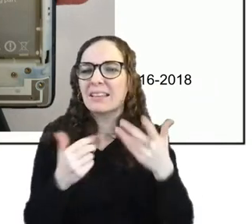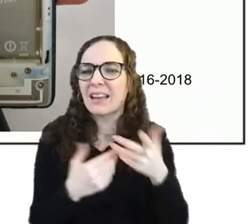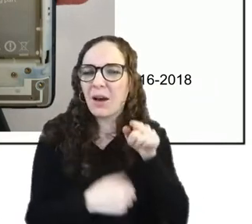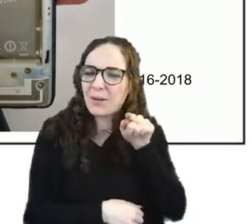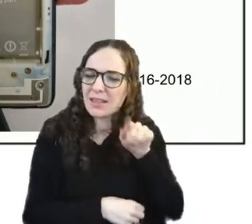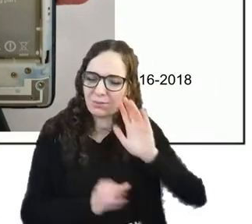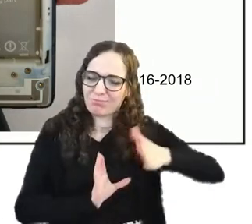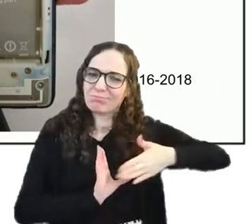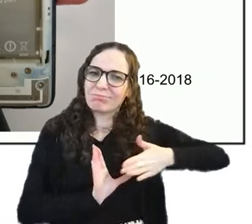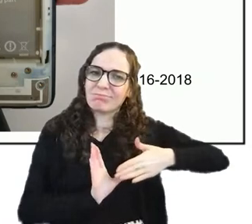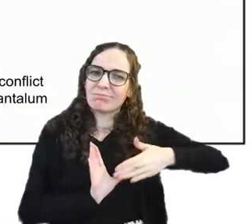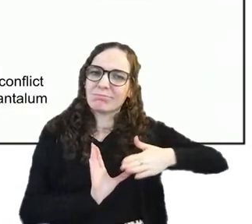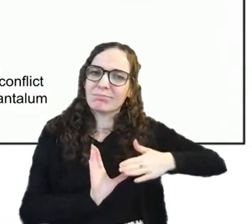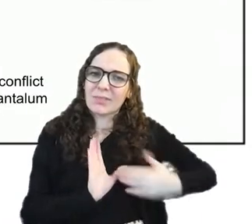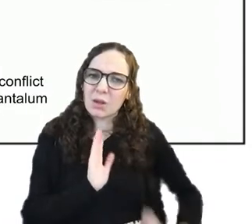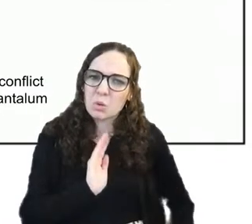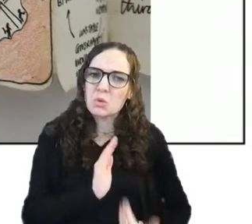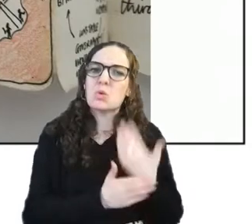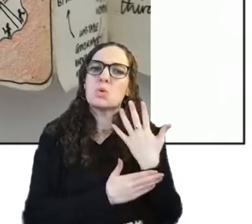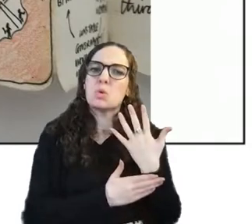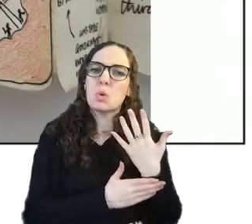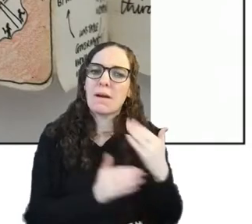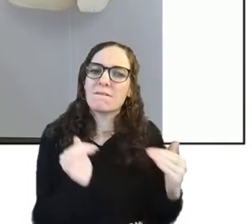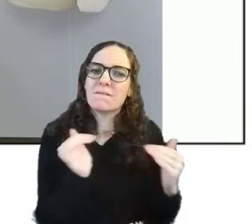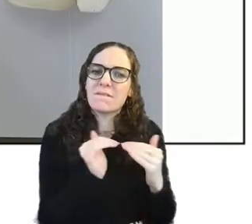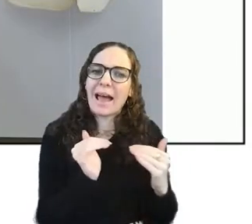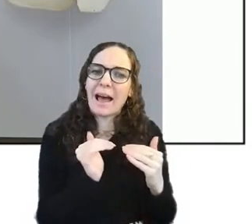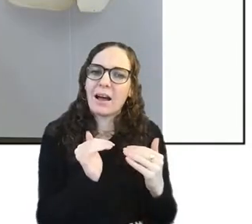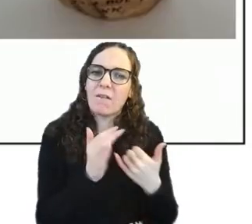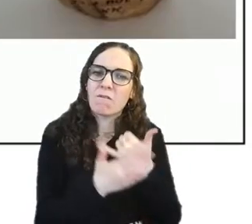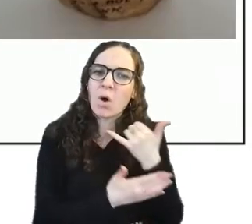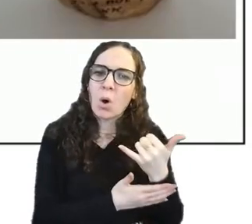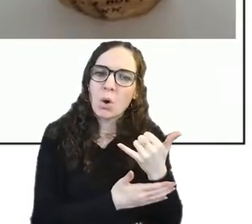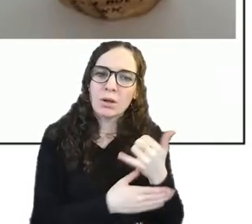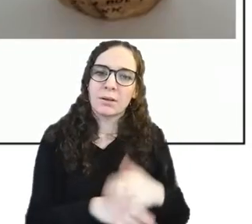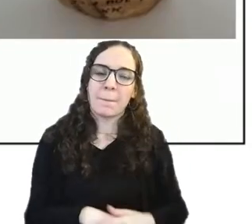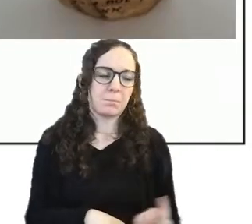versions uh